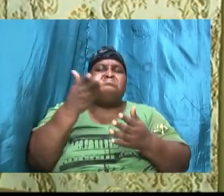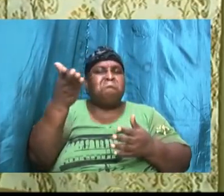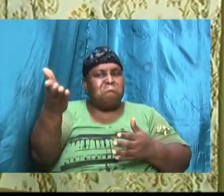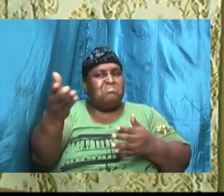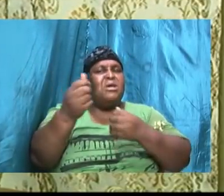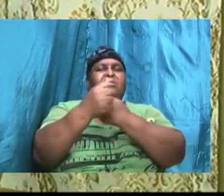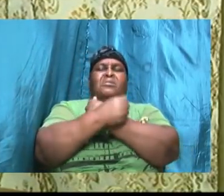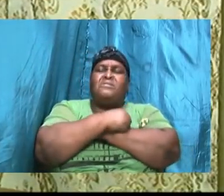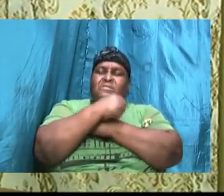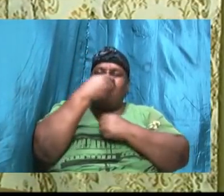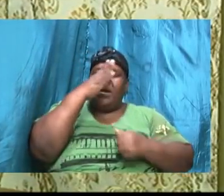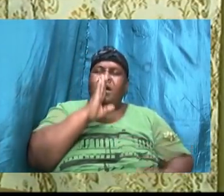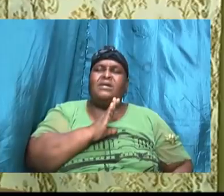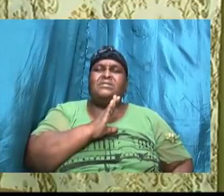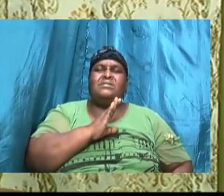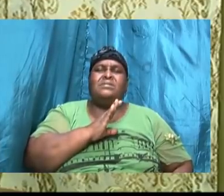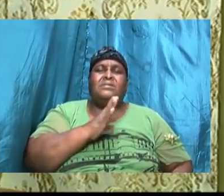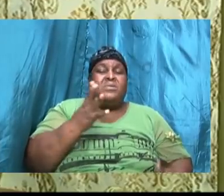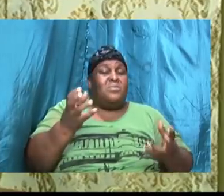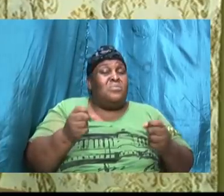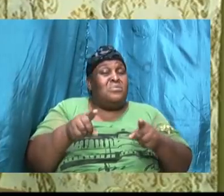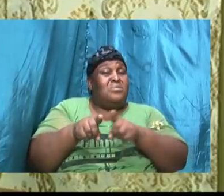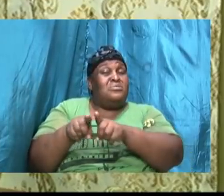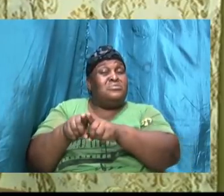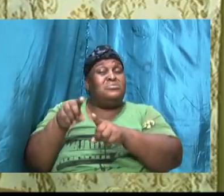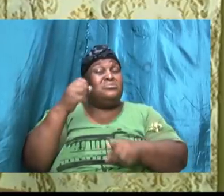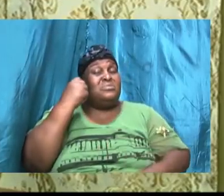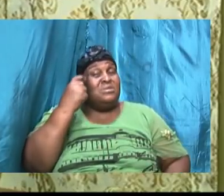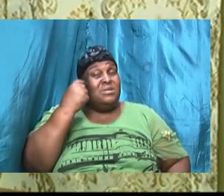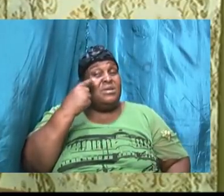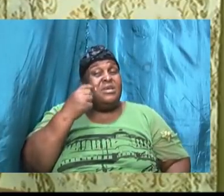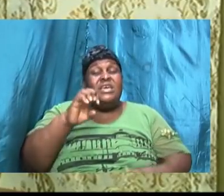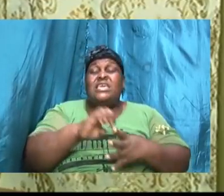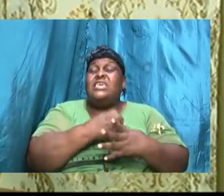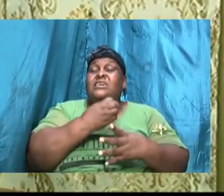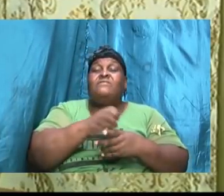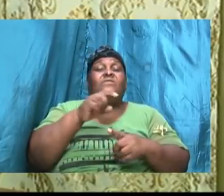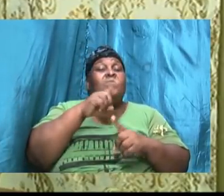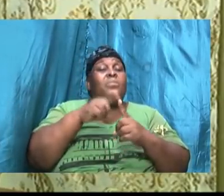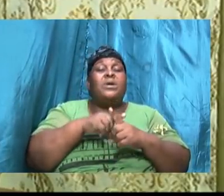I want us also to understand that even when we go wrong